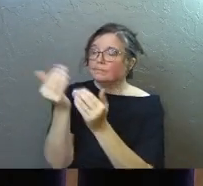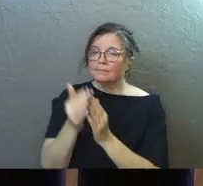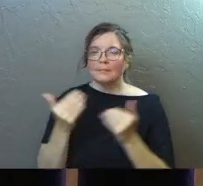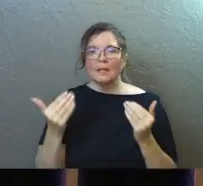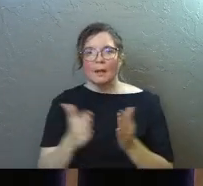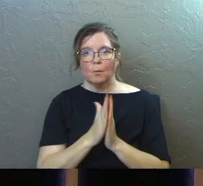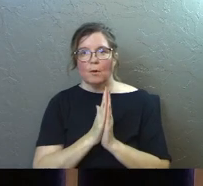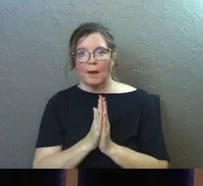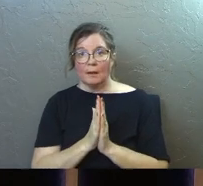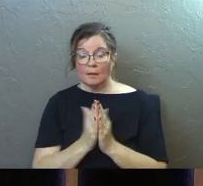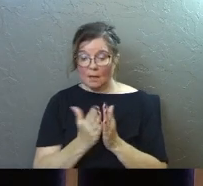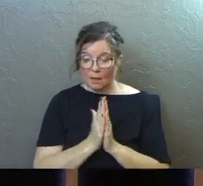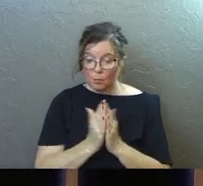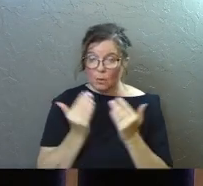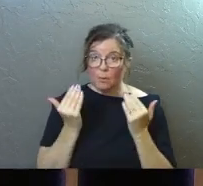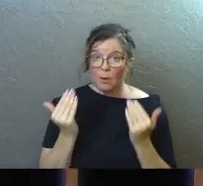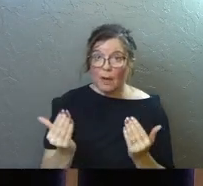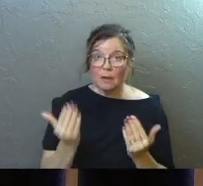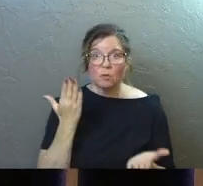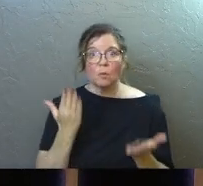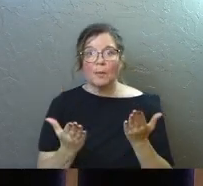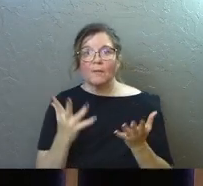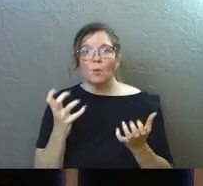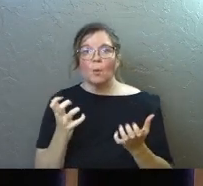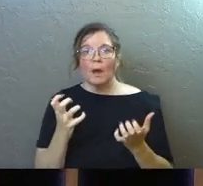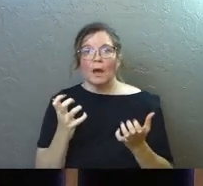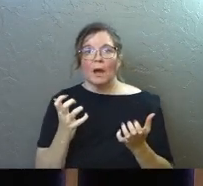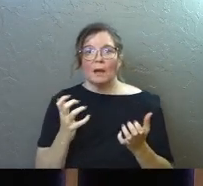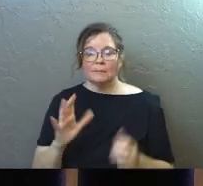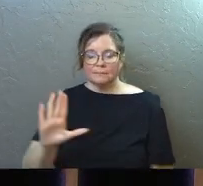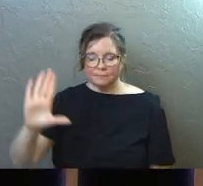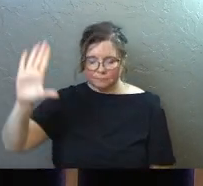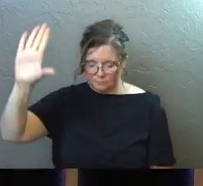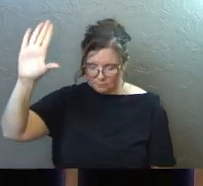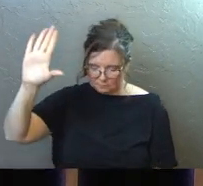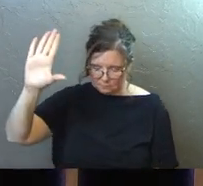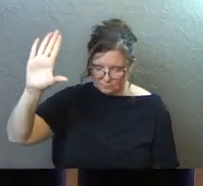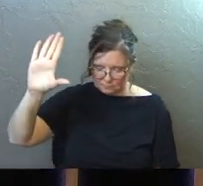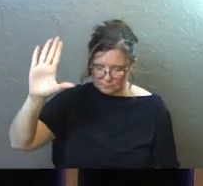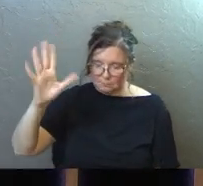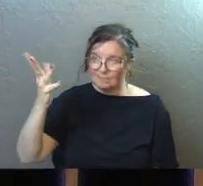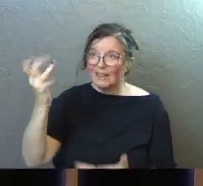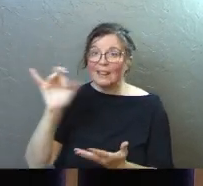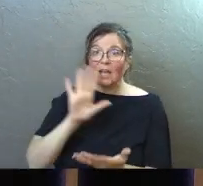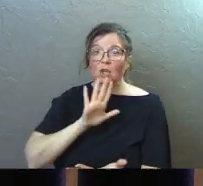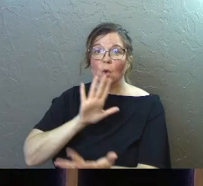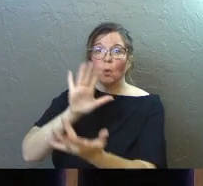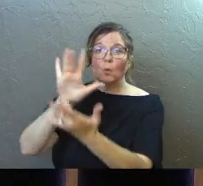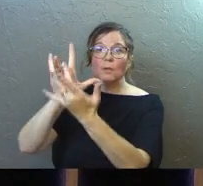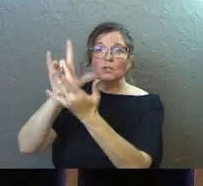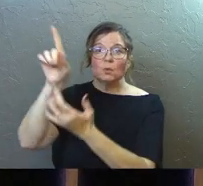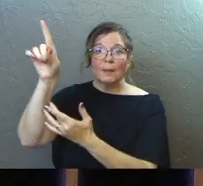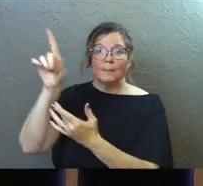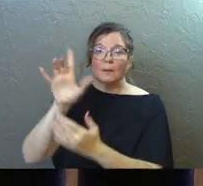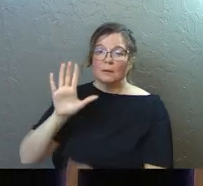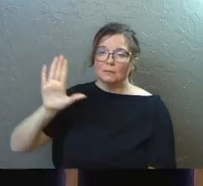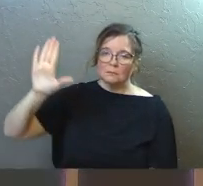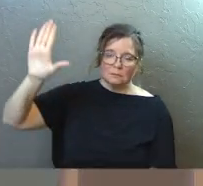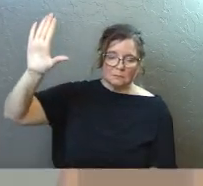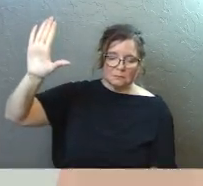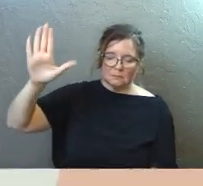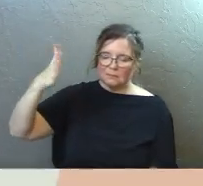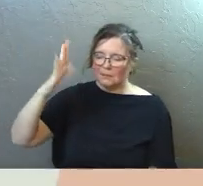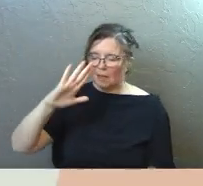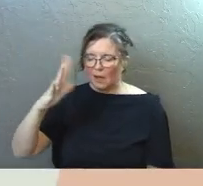Let's pray. And as we pray, you might even just want to put a hand up to God right now like you're reaching toward him and just, just